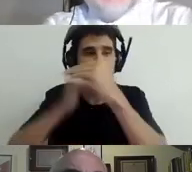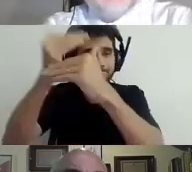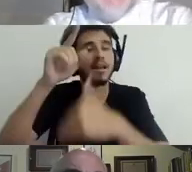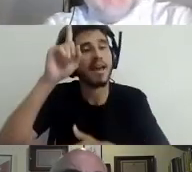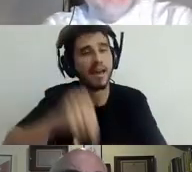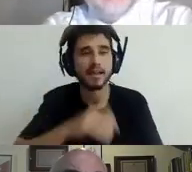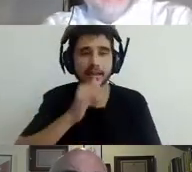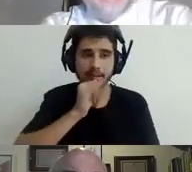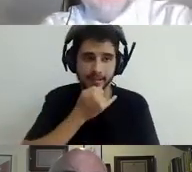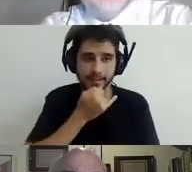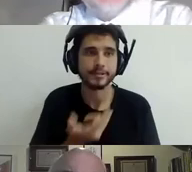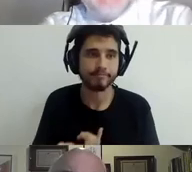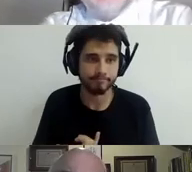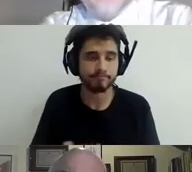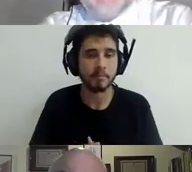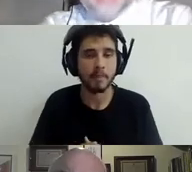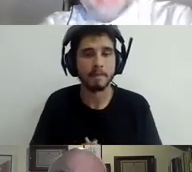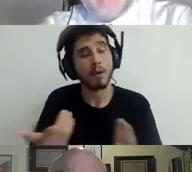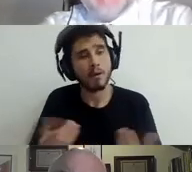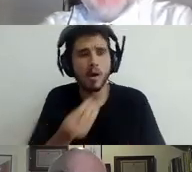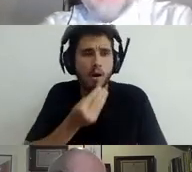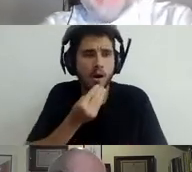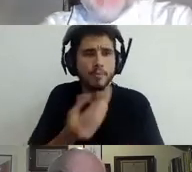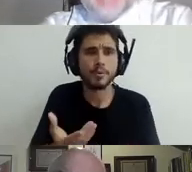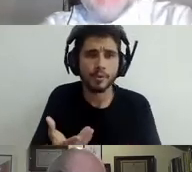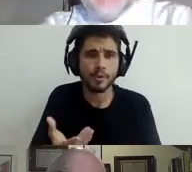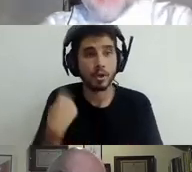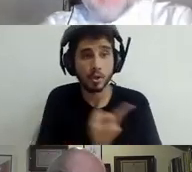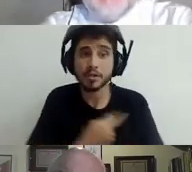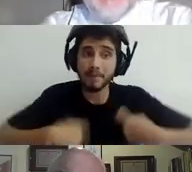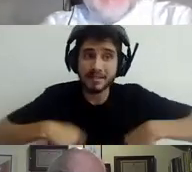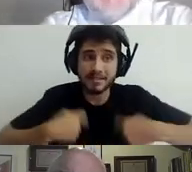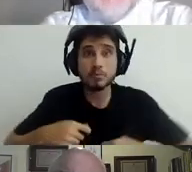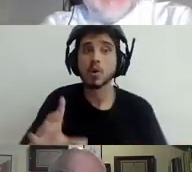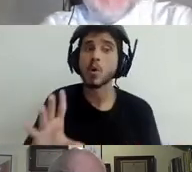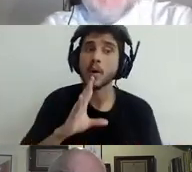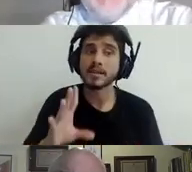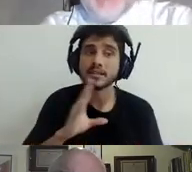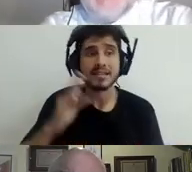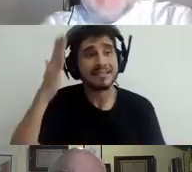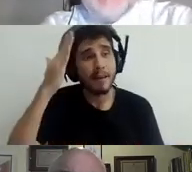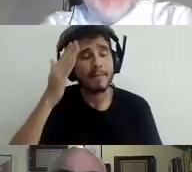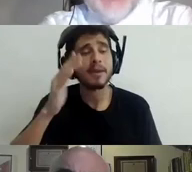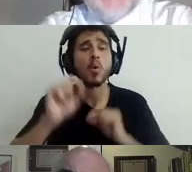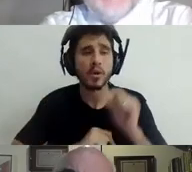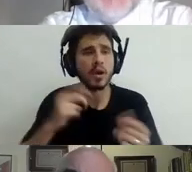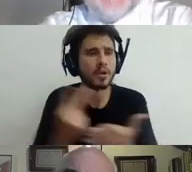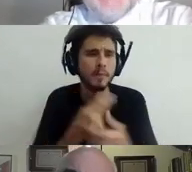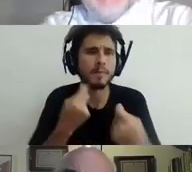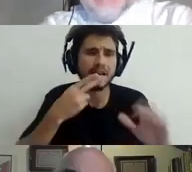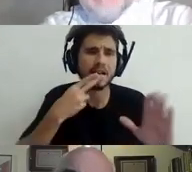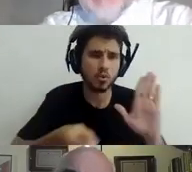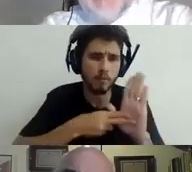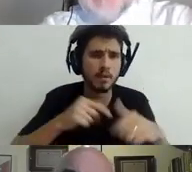measurements to really understand what, what has happened and what is happening during the COVID crisis. And to